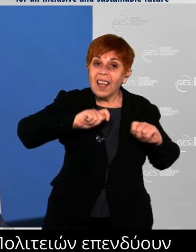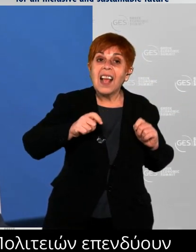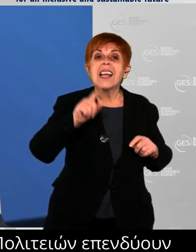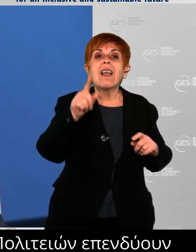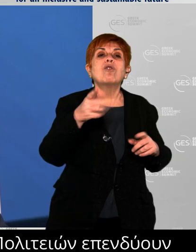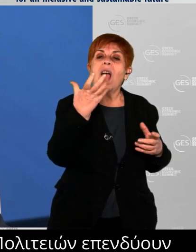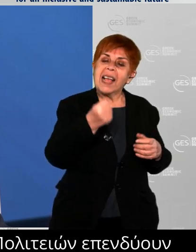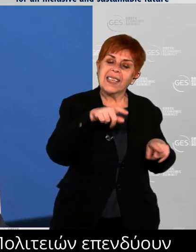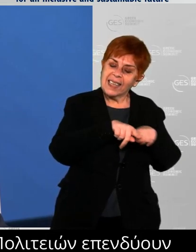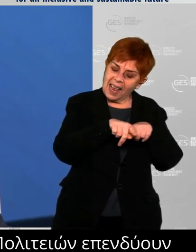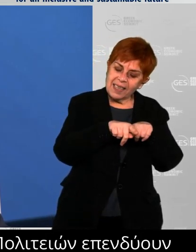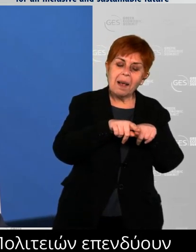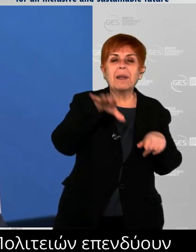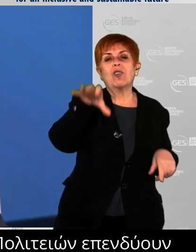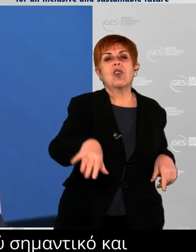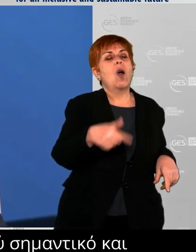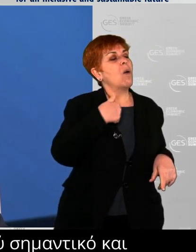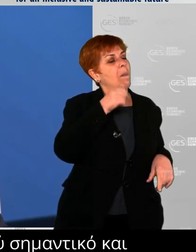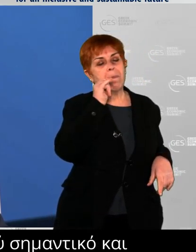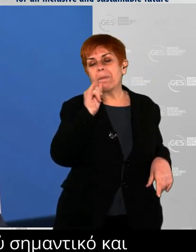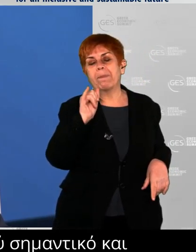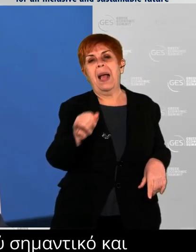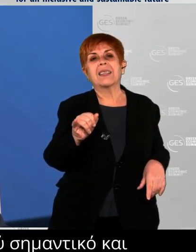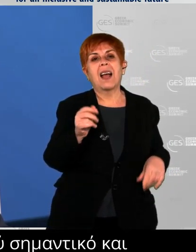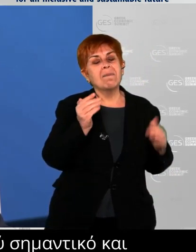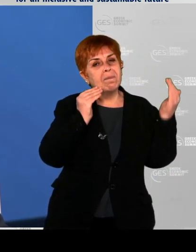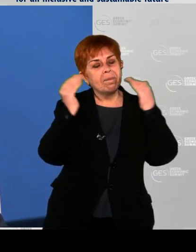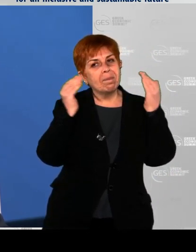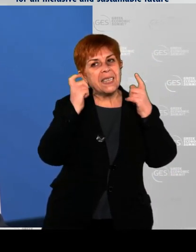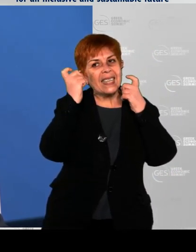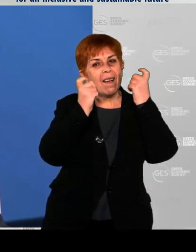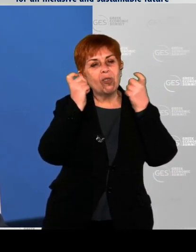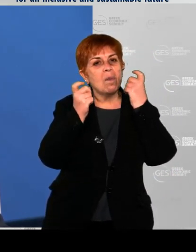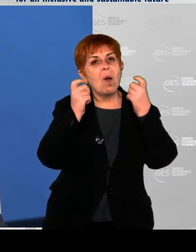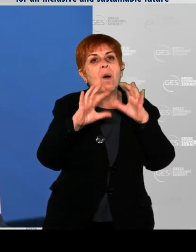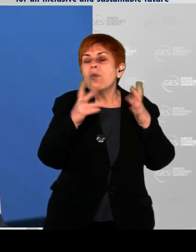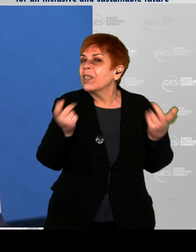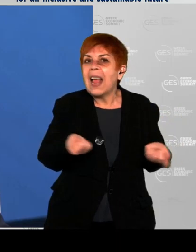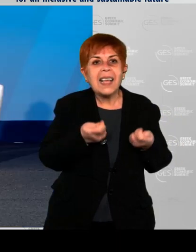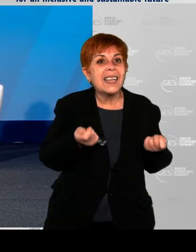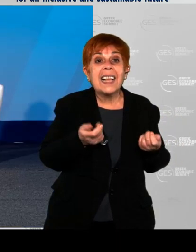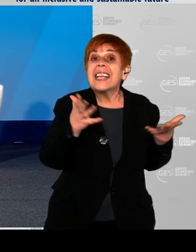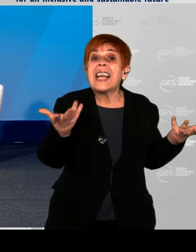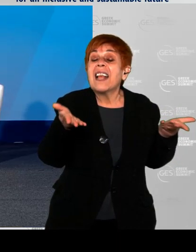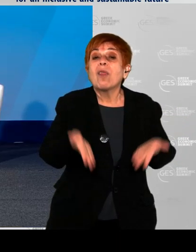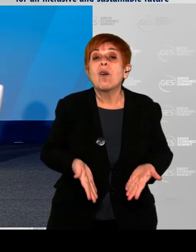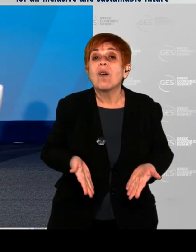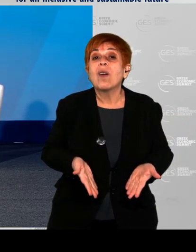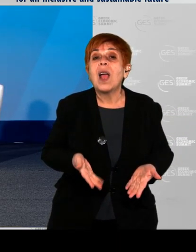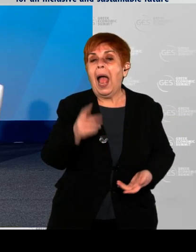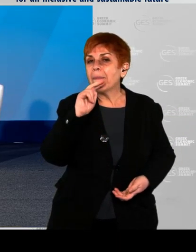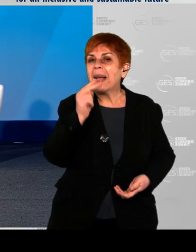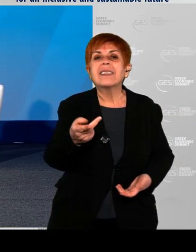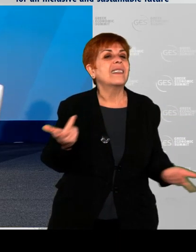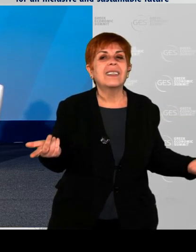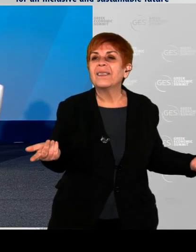And I always ask, how did this happen? And why is this here? And it usually has to do with an entrepreneurial Greek-American